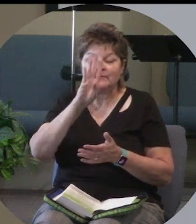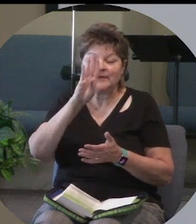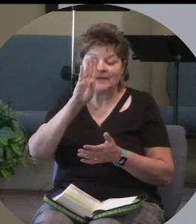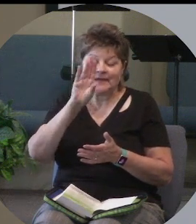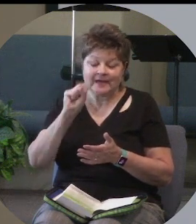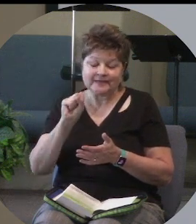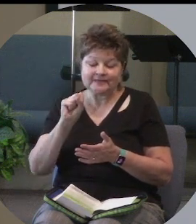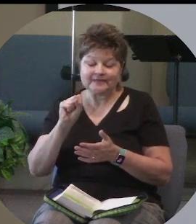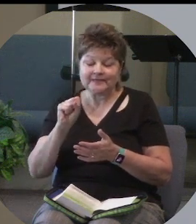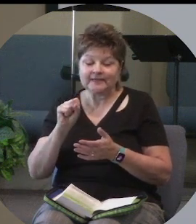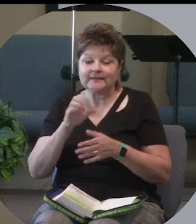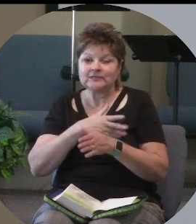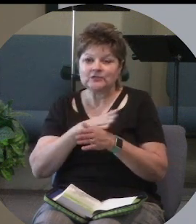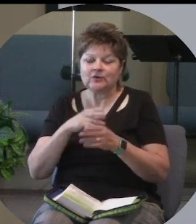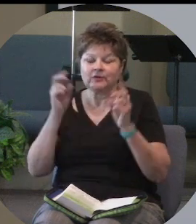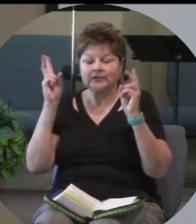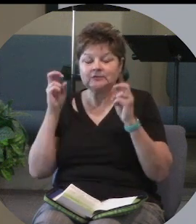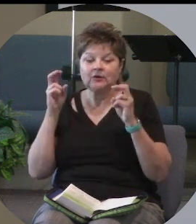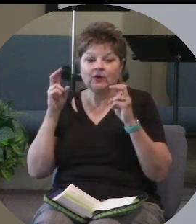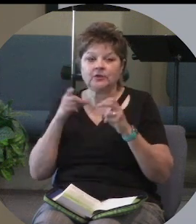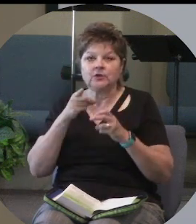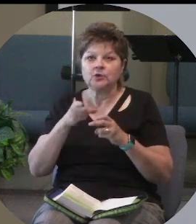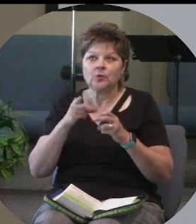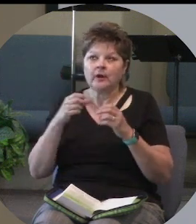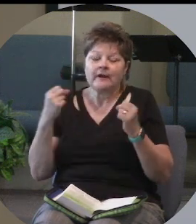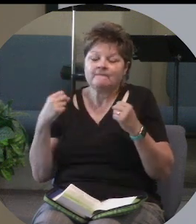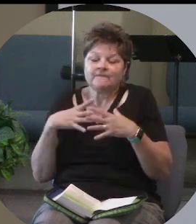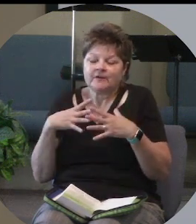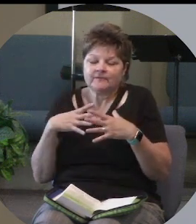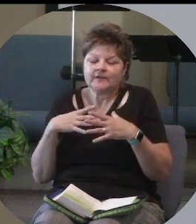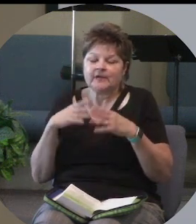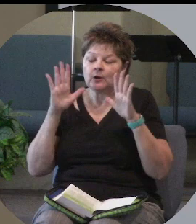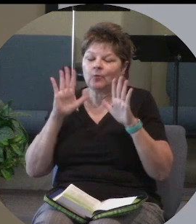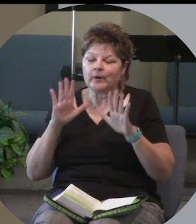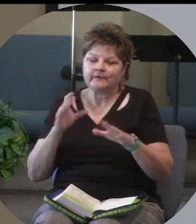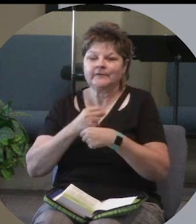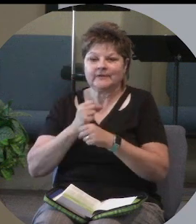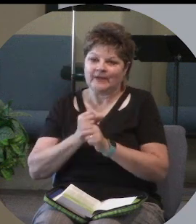wonderfully made. I don't know how many times I heard that as a kid.